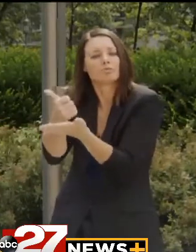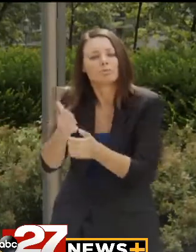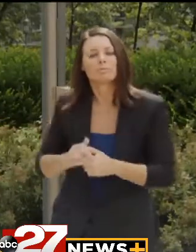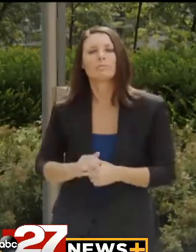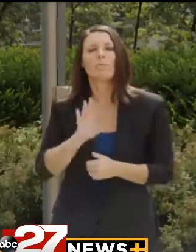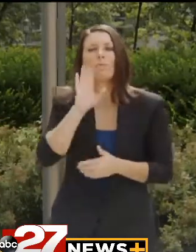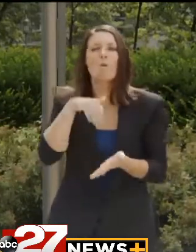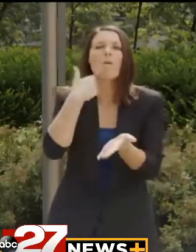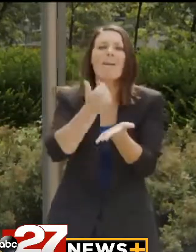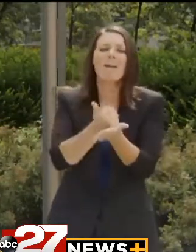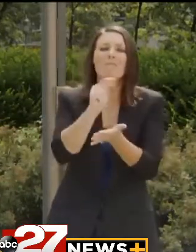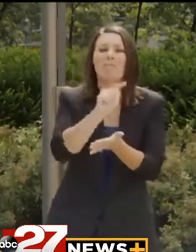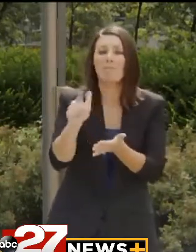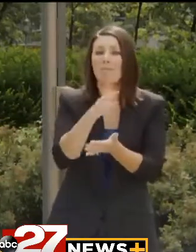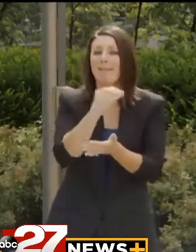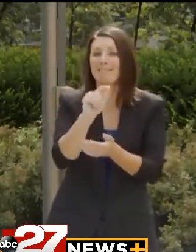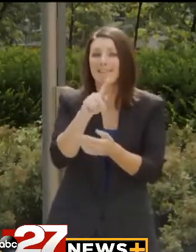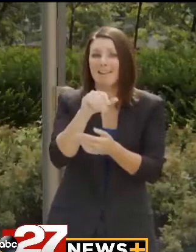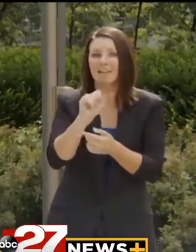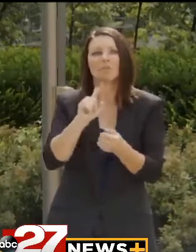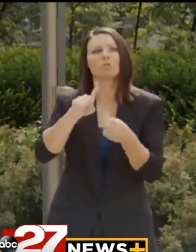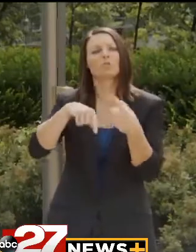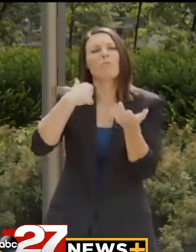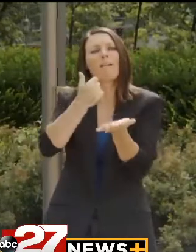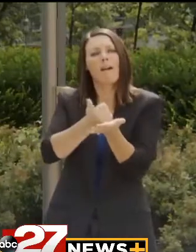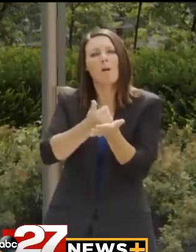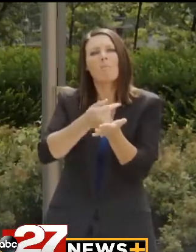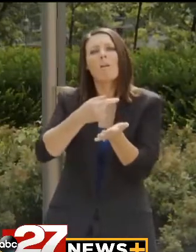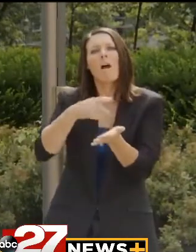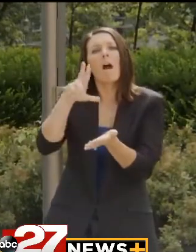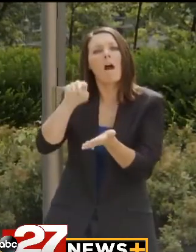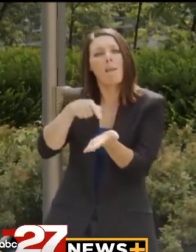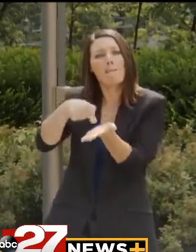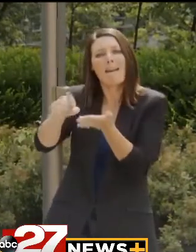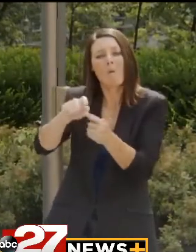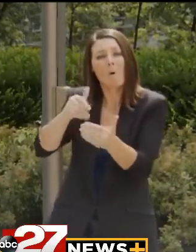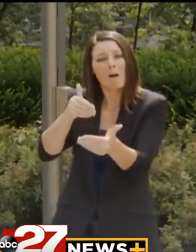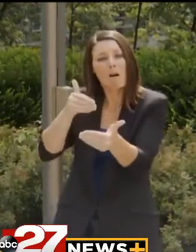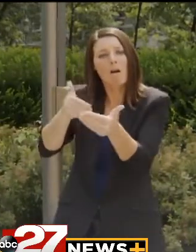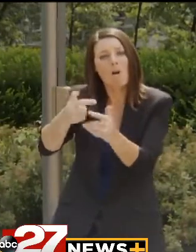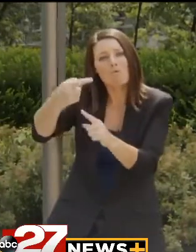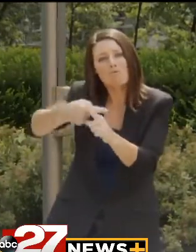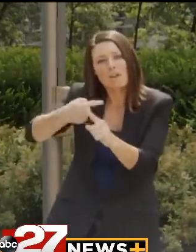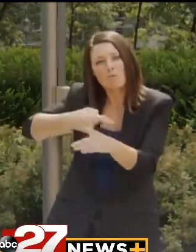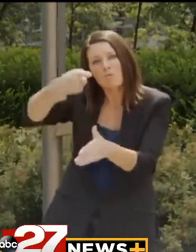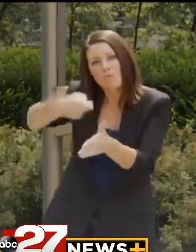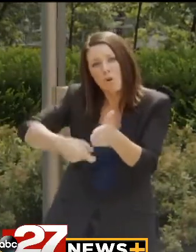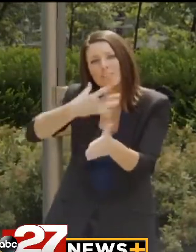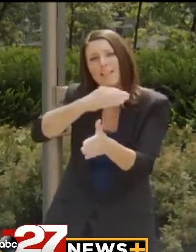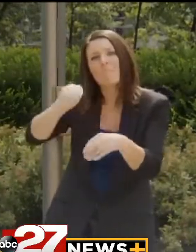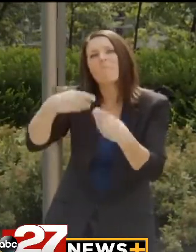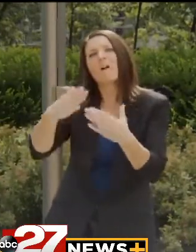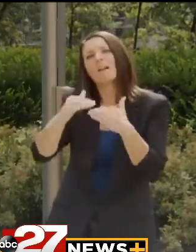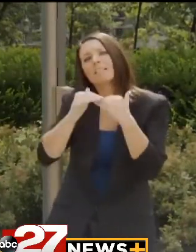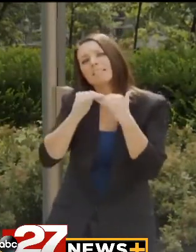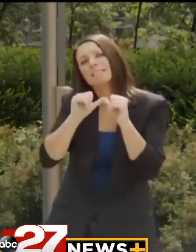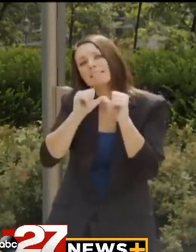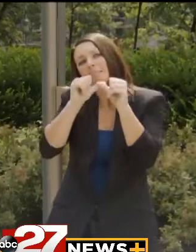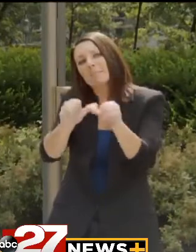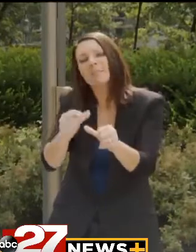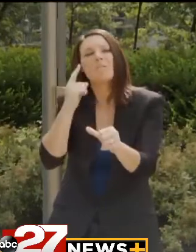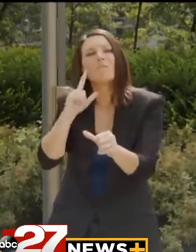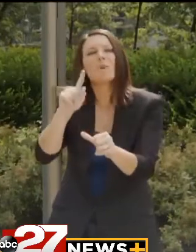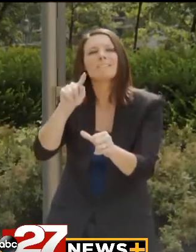tenants as well by settling unpaid and or upcoming rental costs and providing stability for both